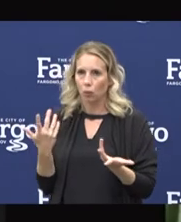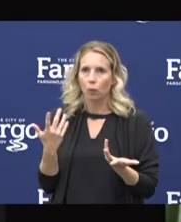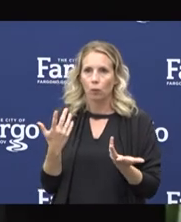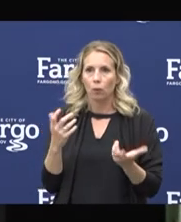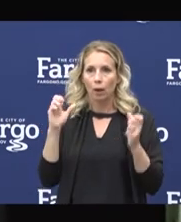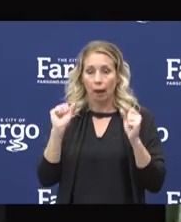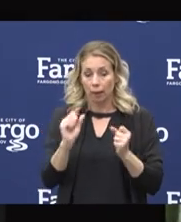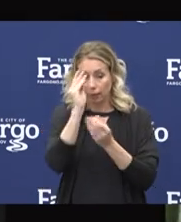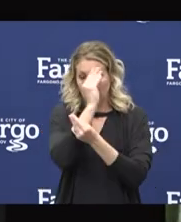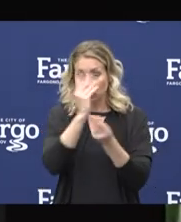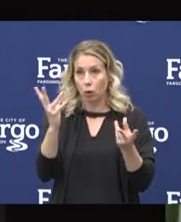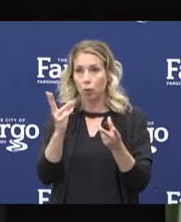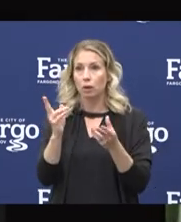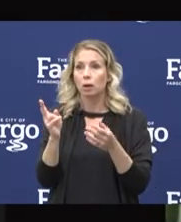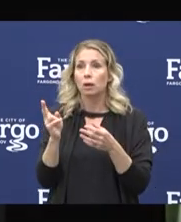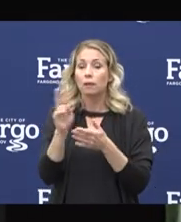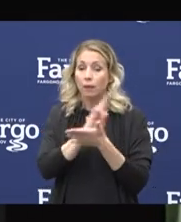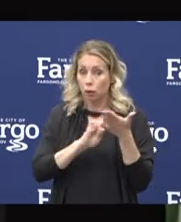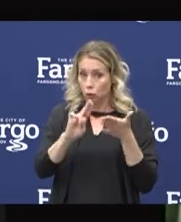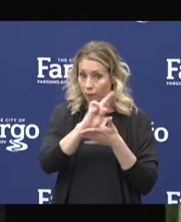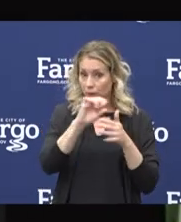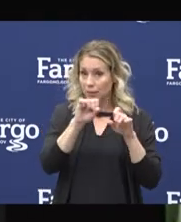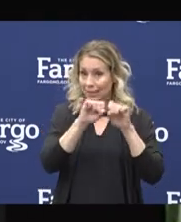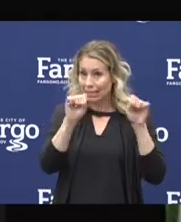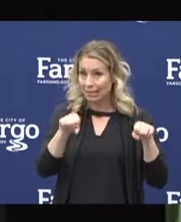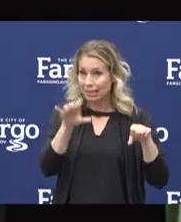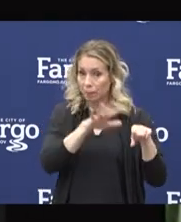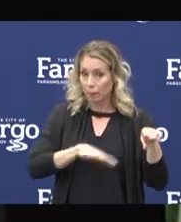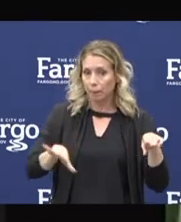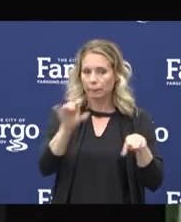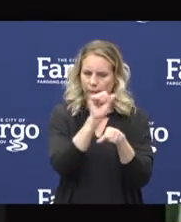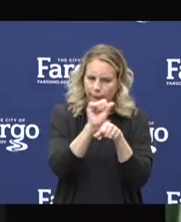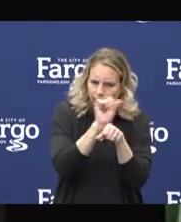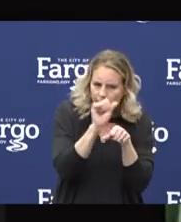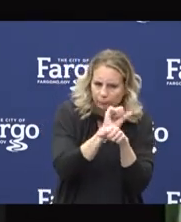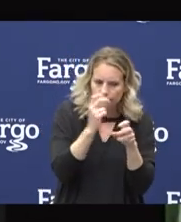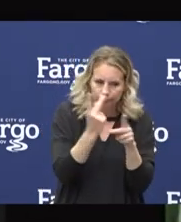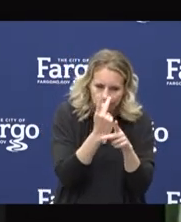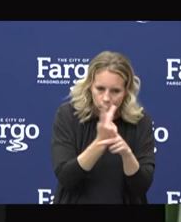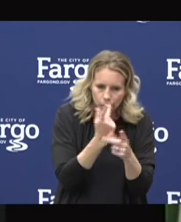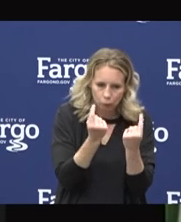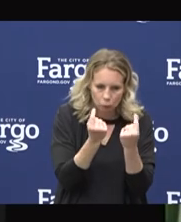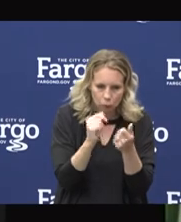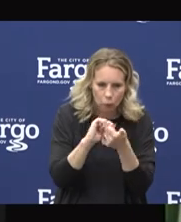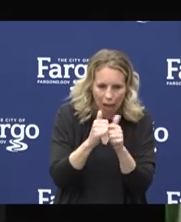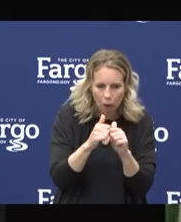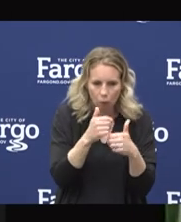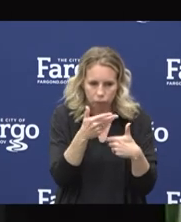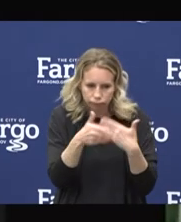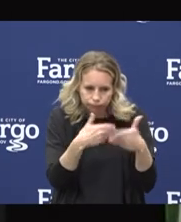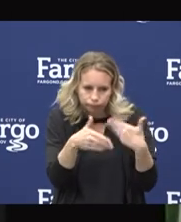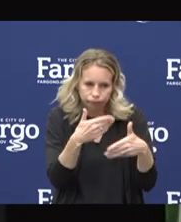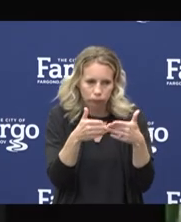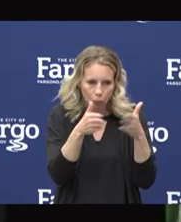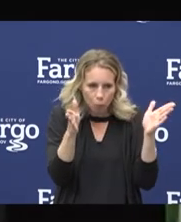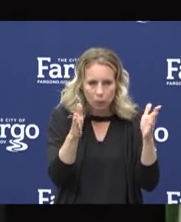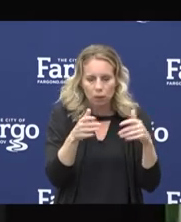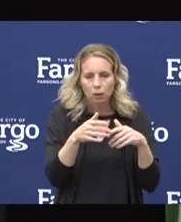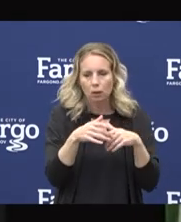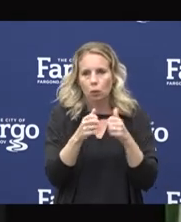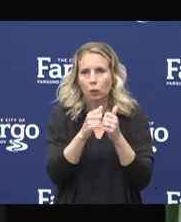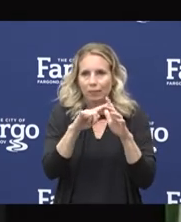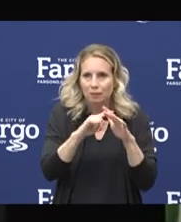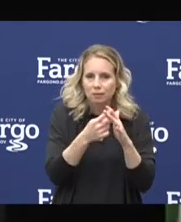the university system is very hard at work trying to figure out how to do this with the restart